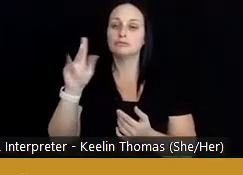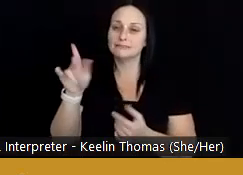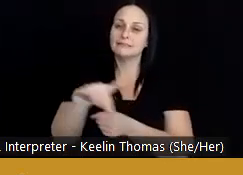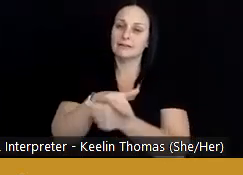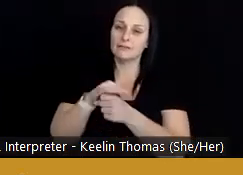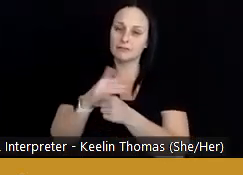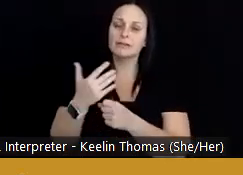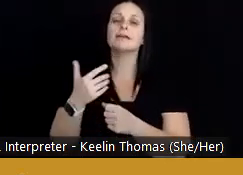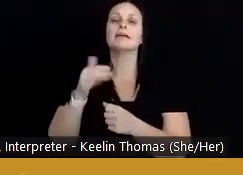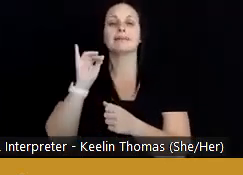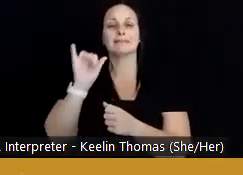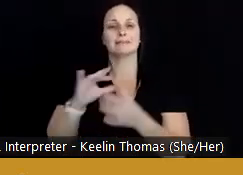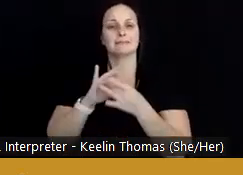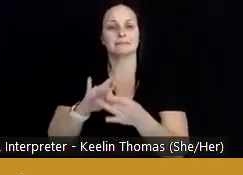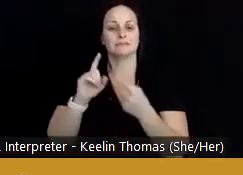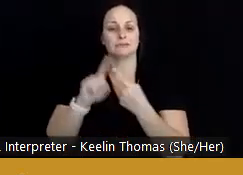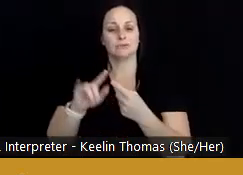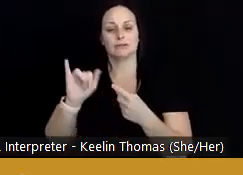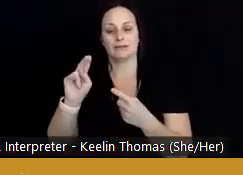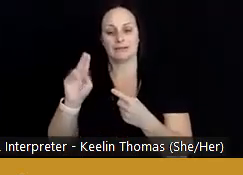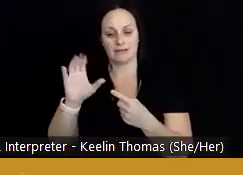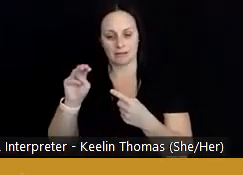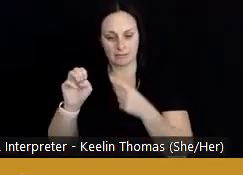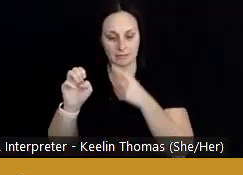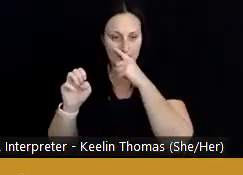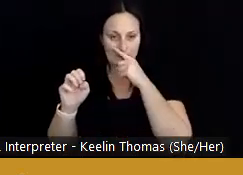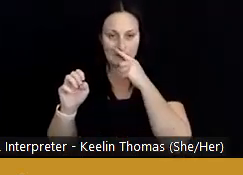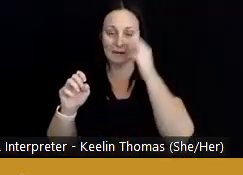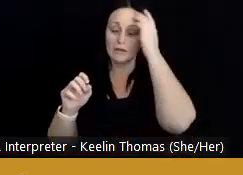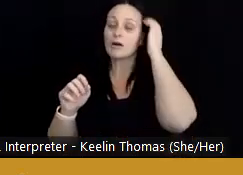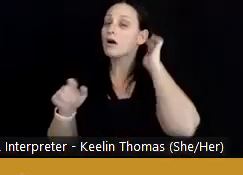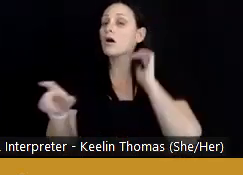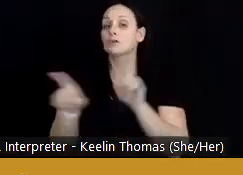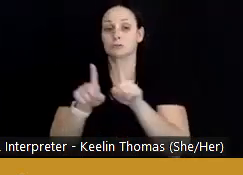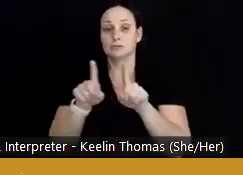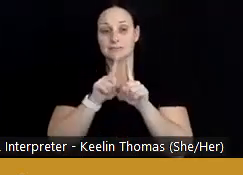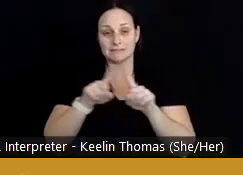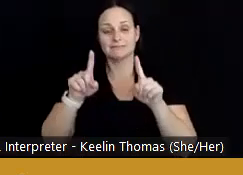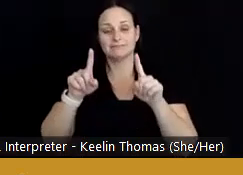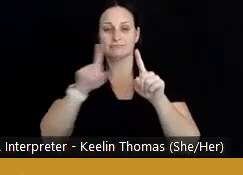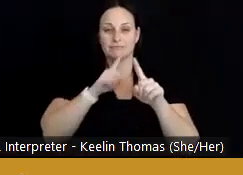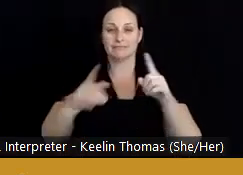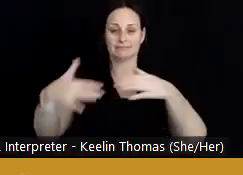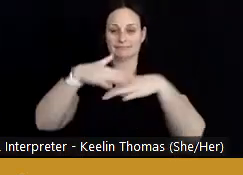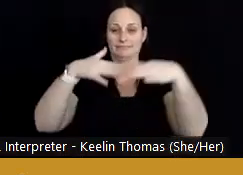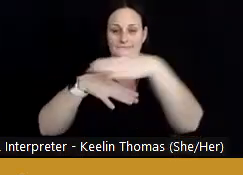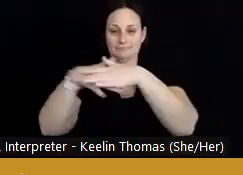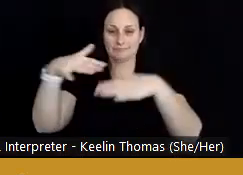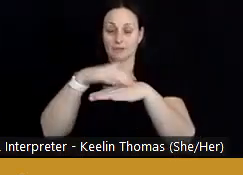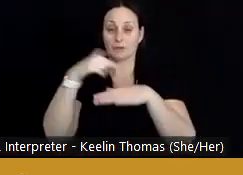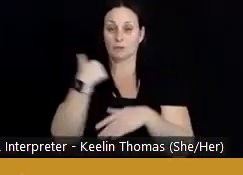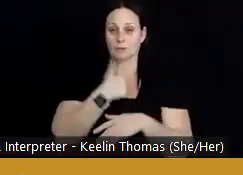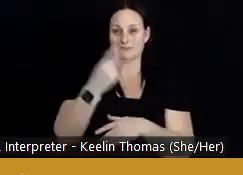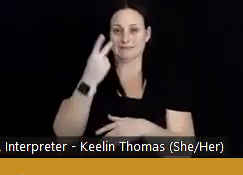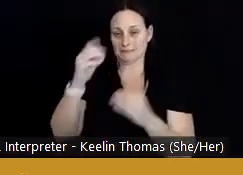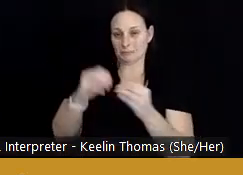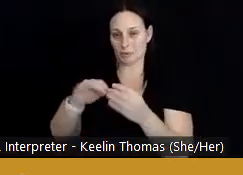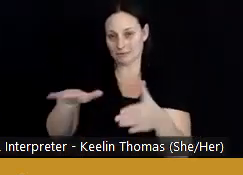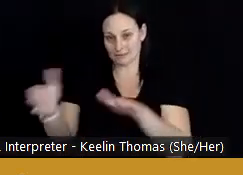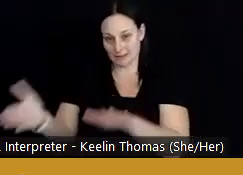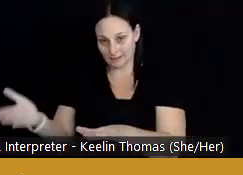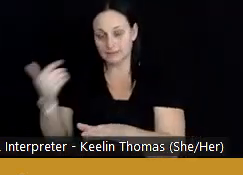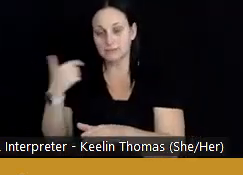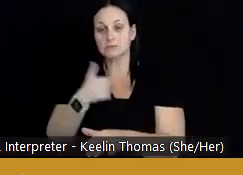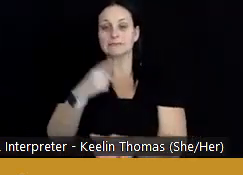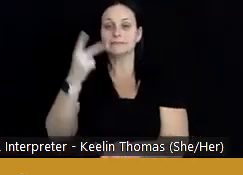is related to income, also differs and largely overlaps with where we see more deaths as we look at